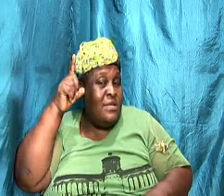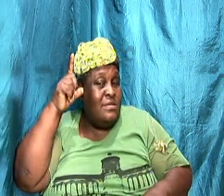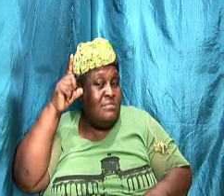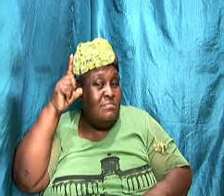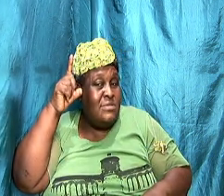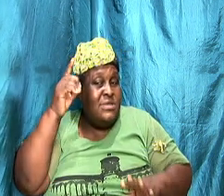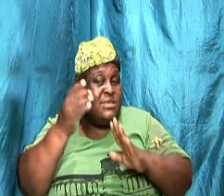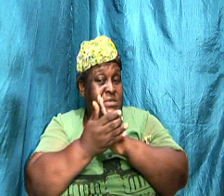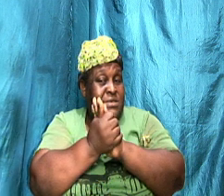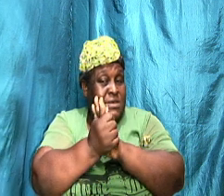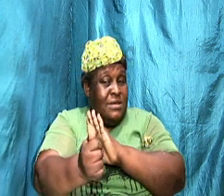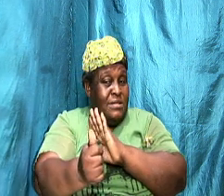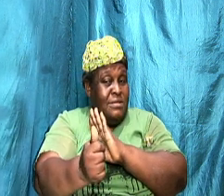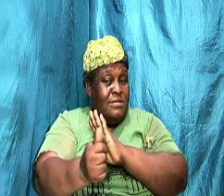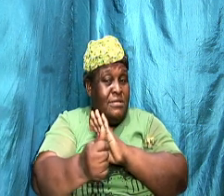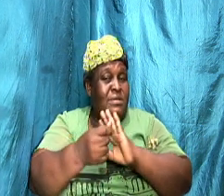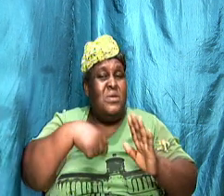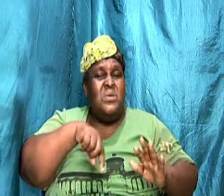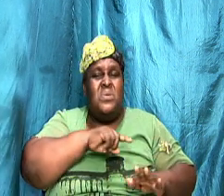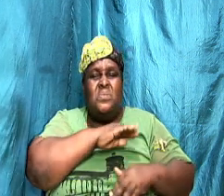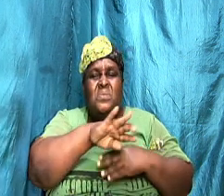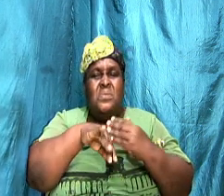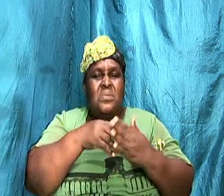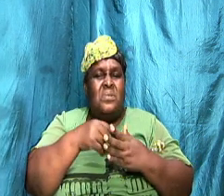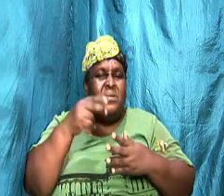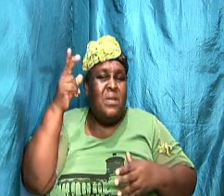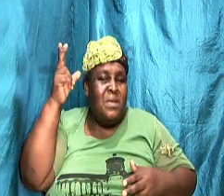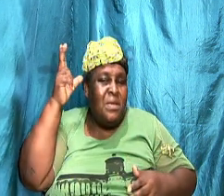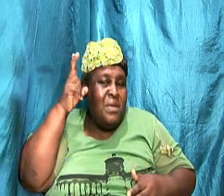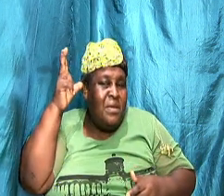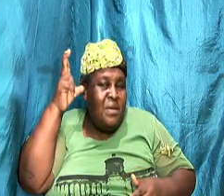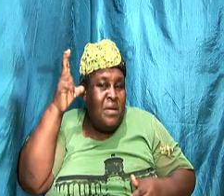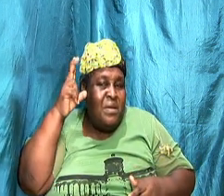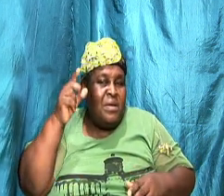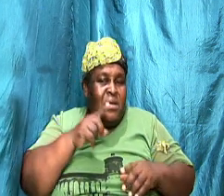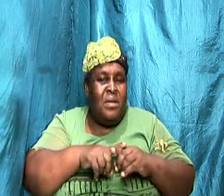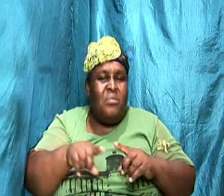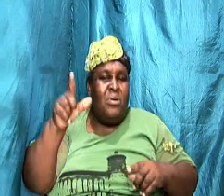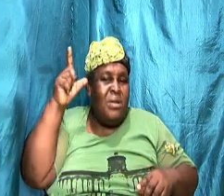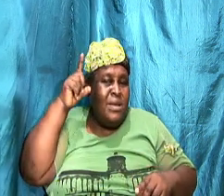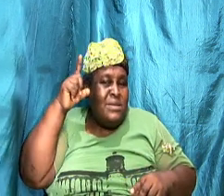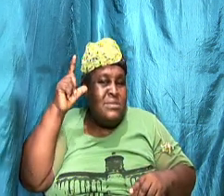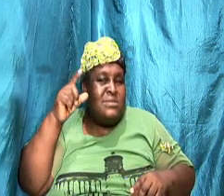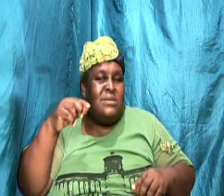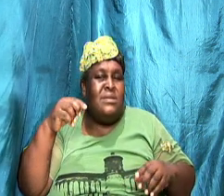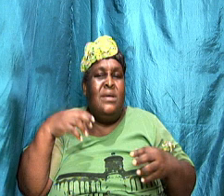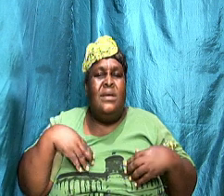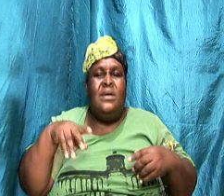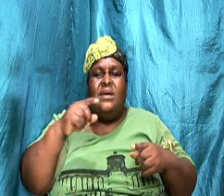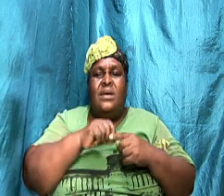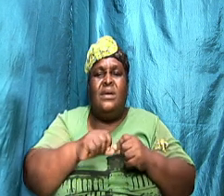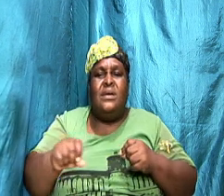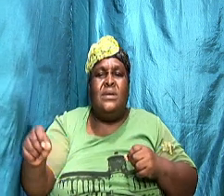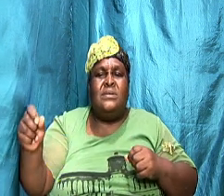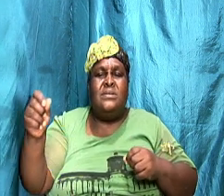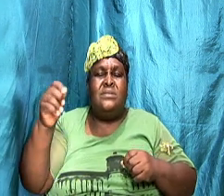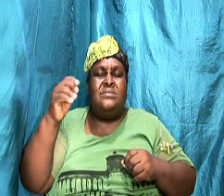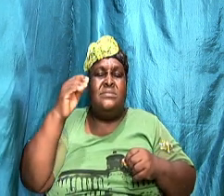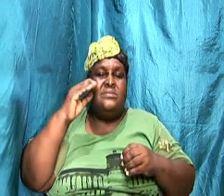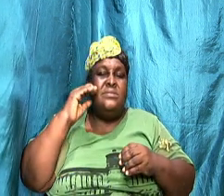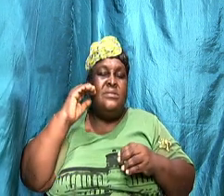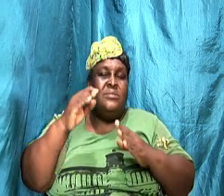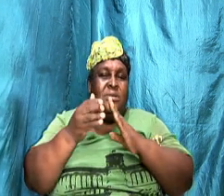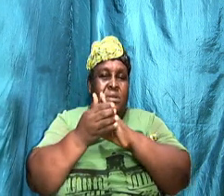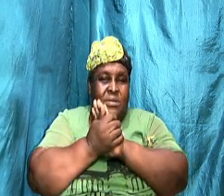we all will hear but listening has to be cultivated